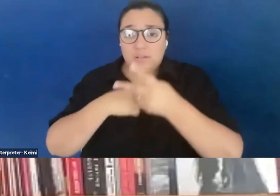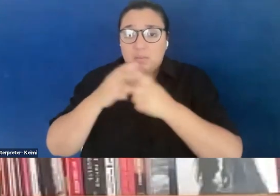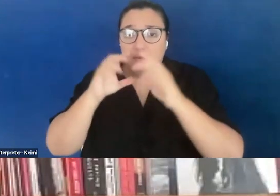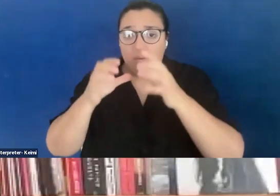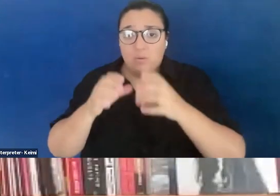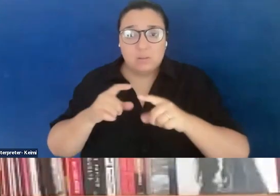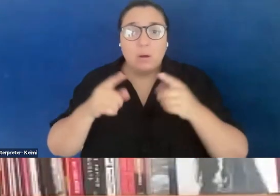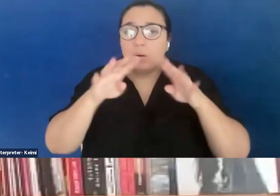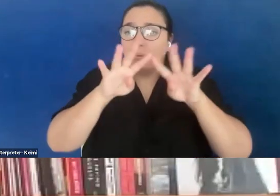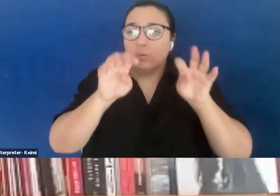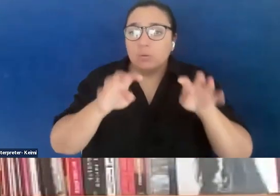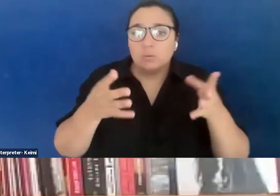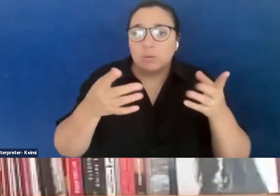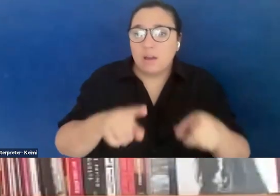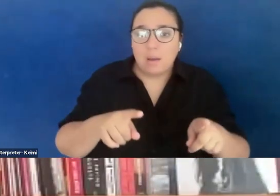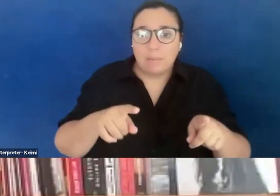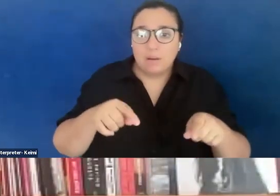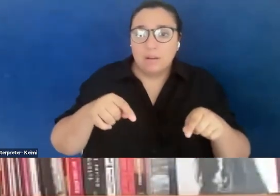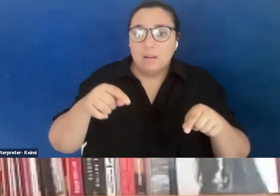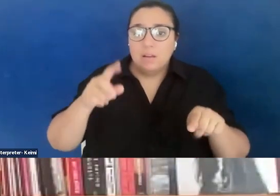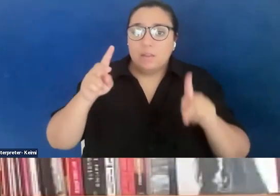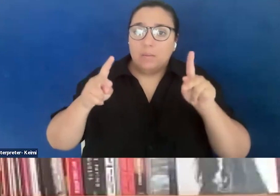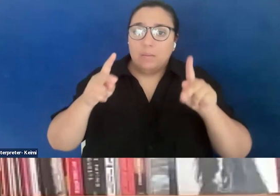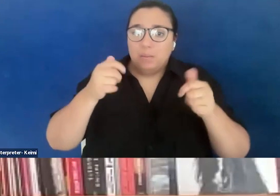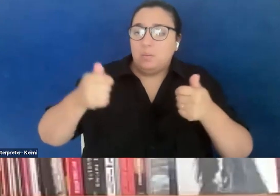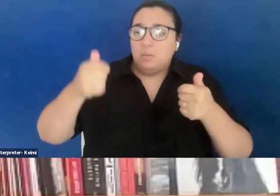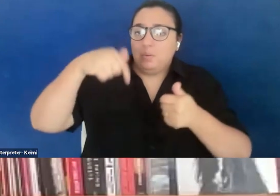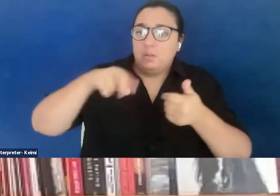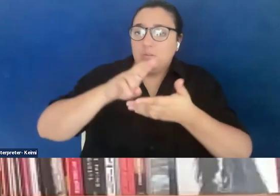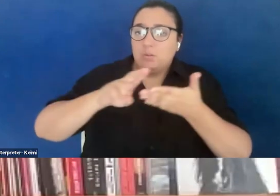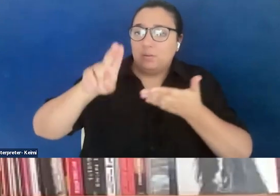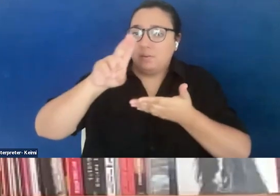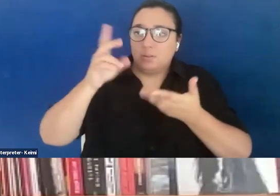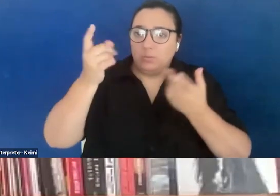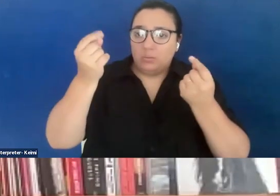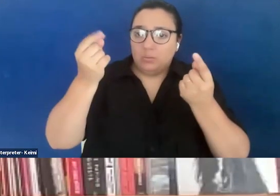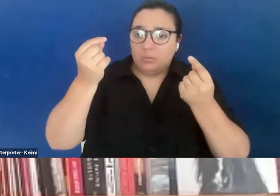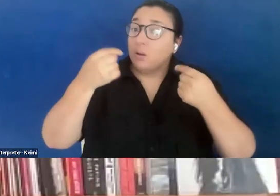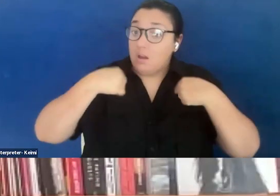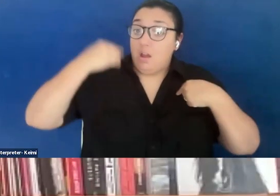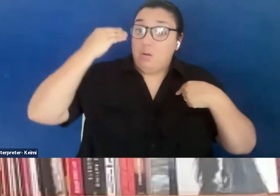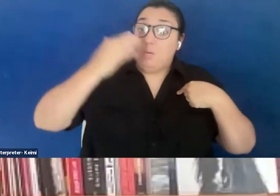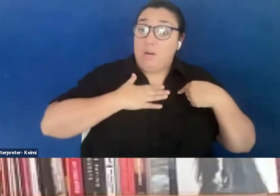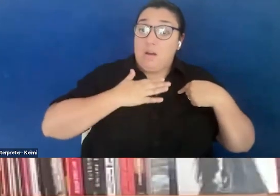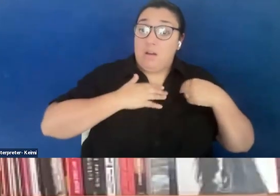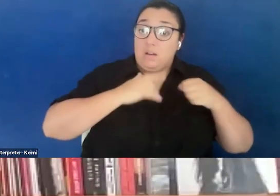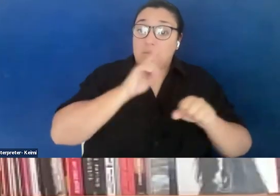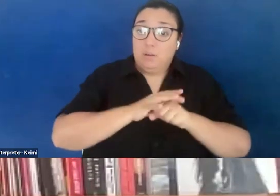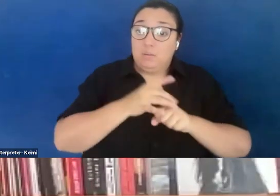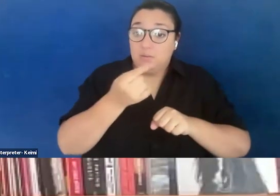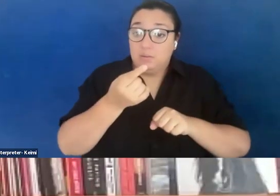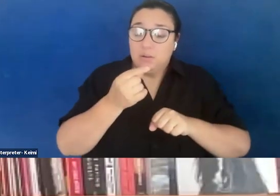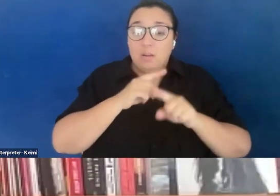do, right? I know the work that I have been doing. know the work that I've committed myself to, and I'm going to continue to do the work, right? Particularly when you're